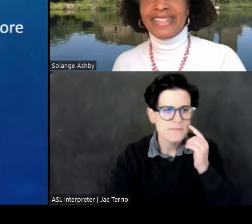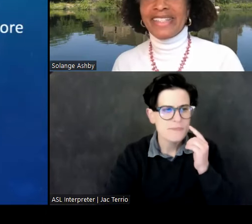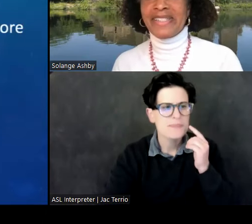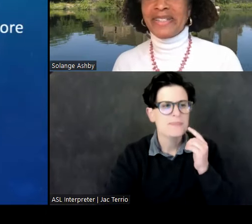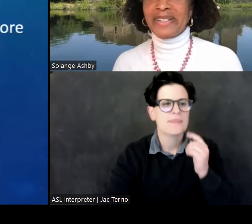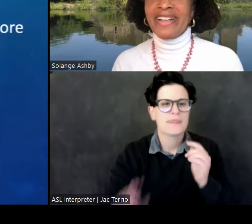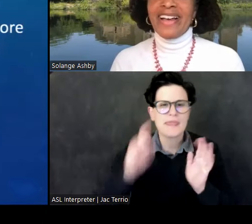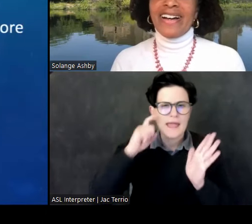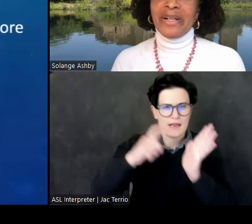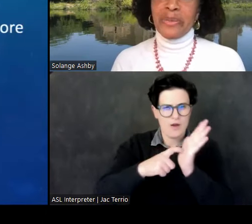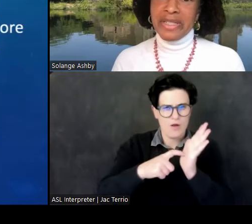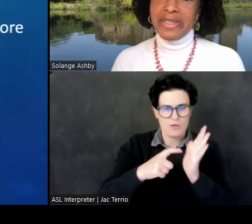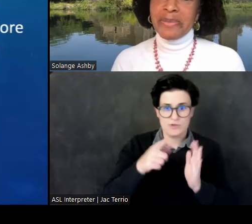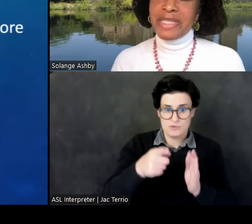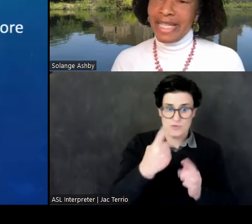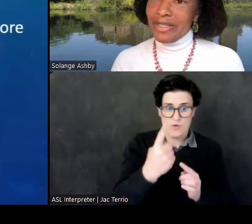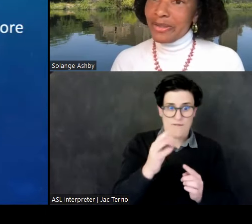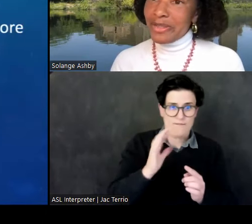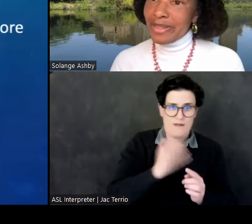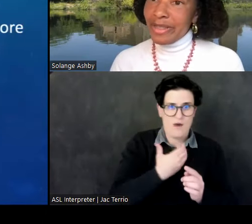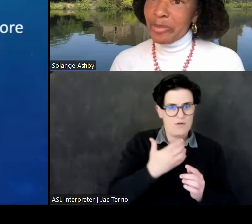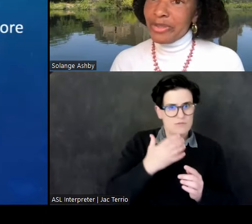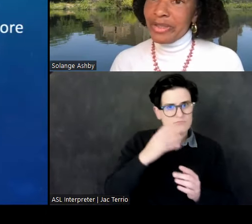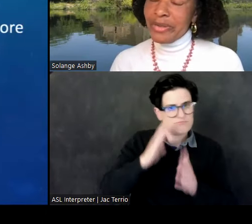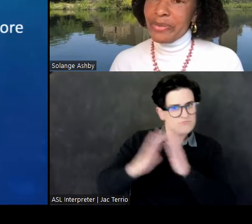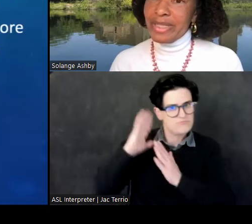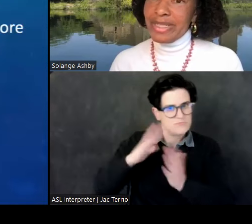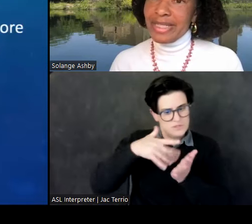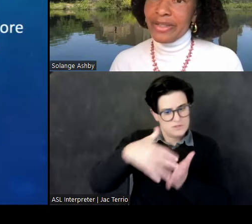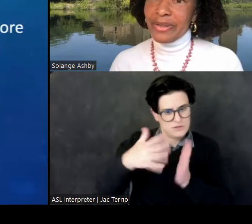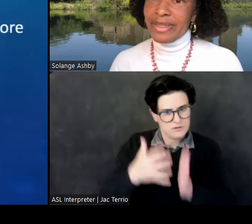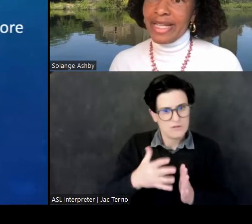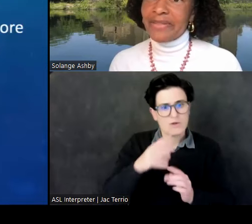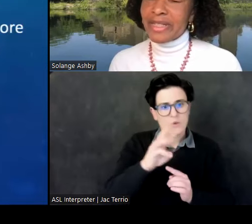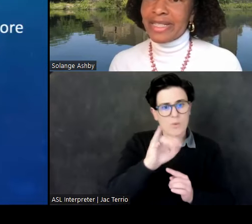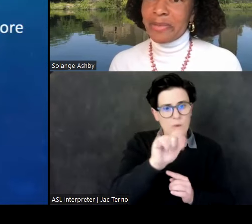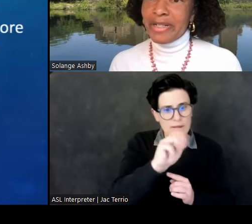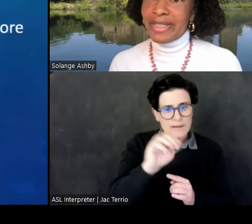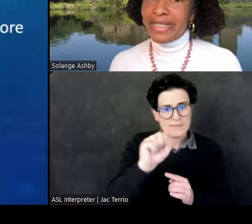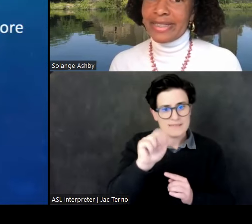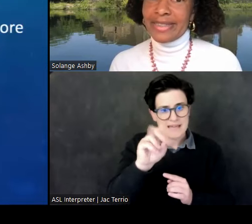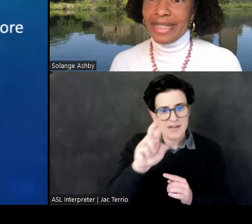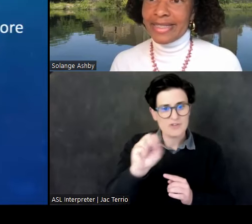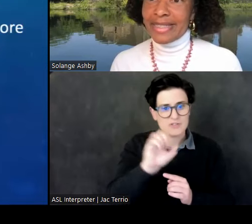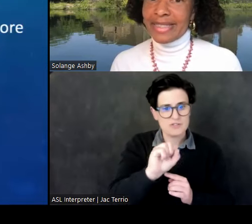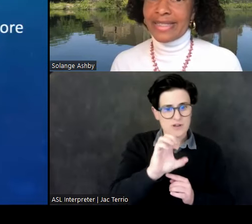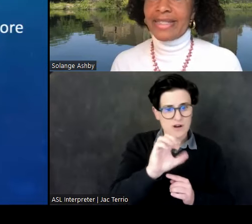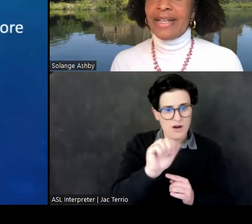ancestor, William Sanders Scarborough was an early African American